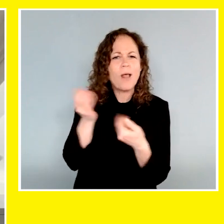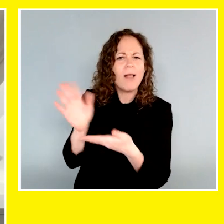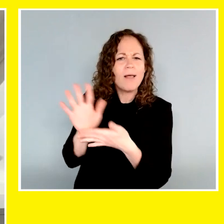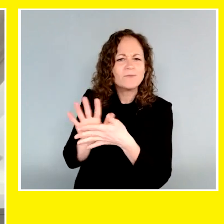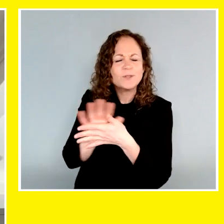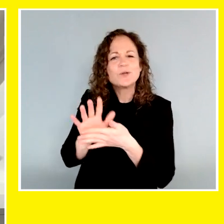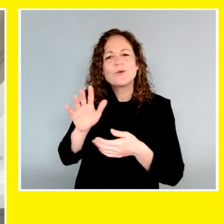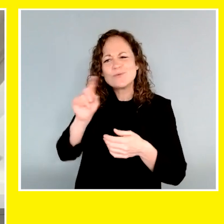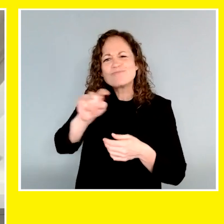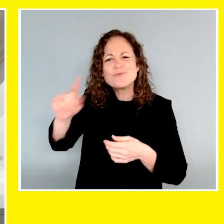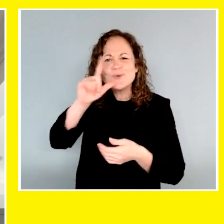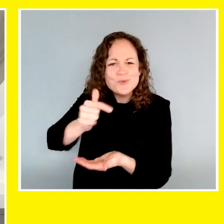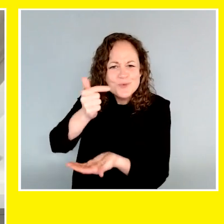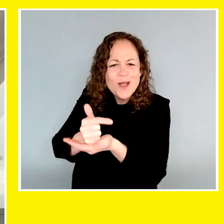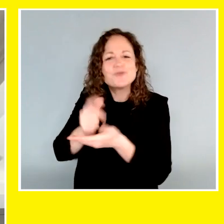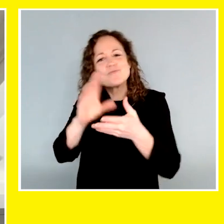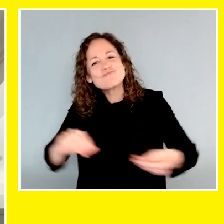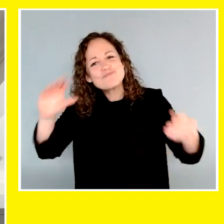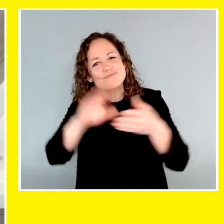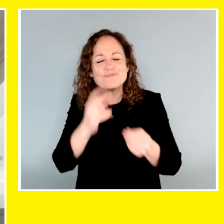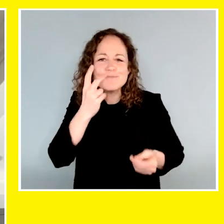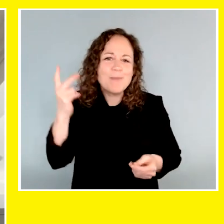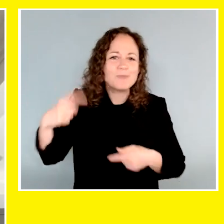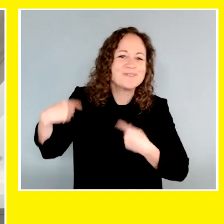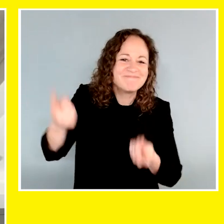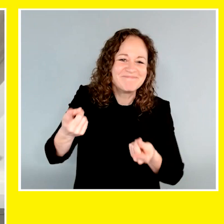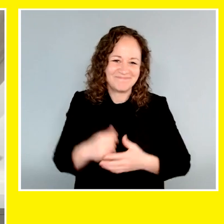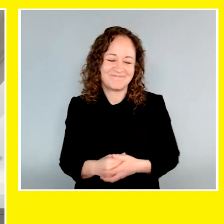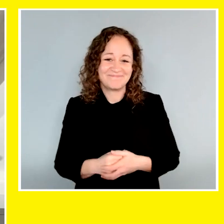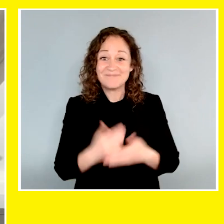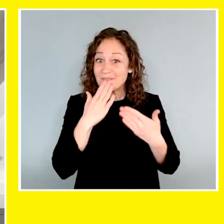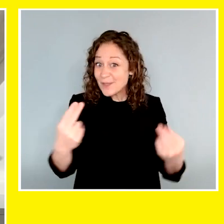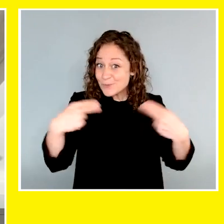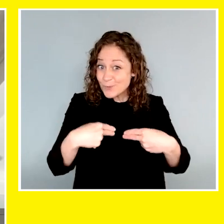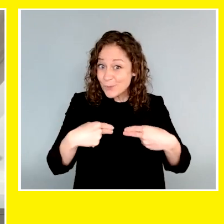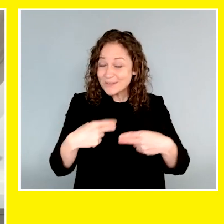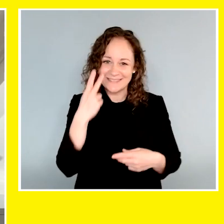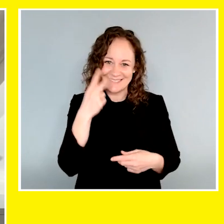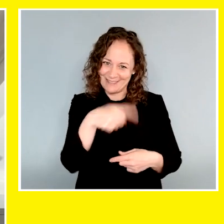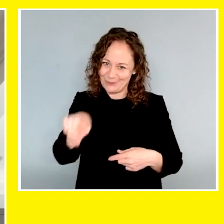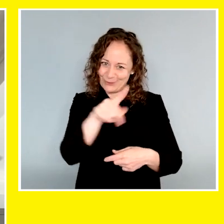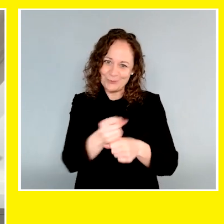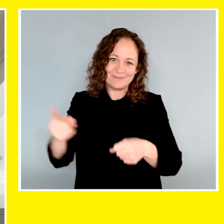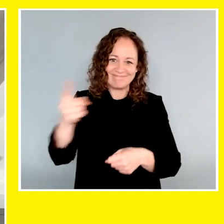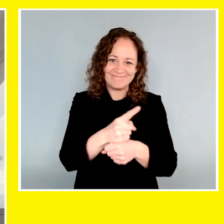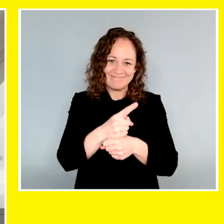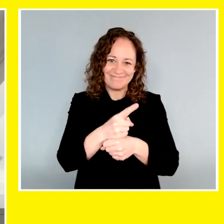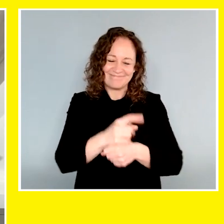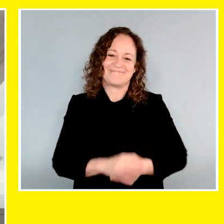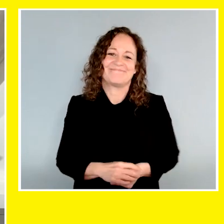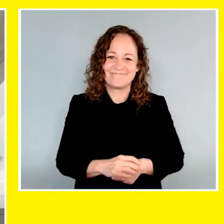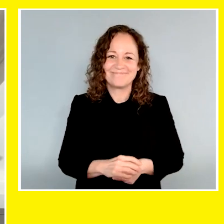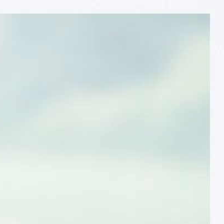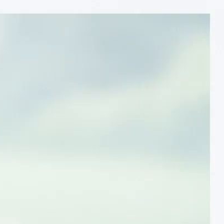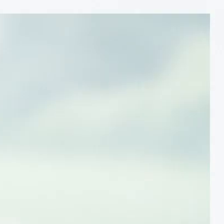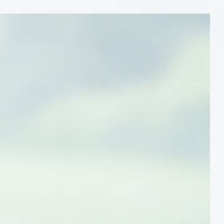graduation ceremony, here's a short video of some of today's graduates sharing some of their memories with their new partners. Thank you for joining us today and we'll